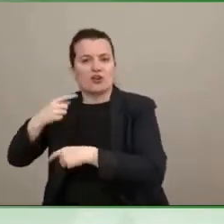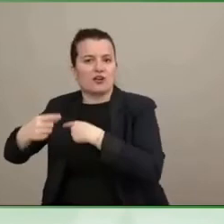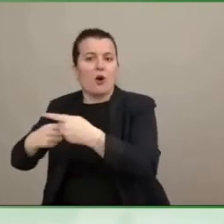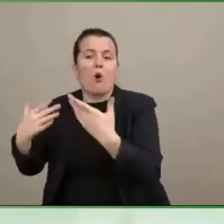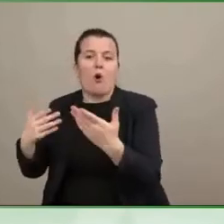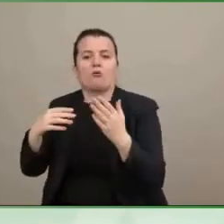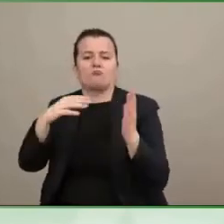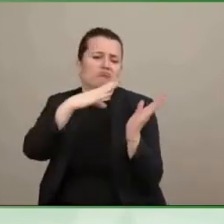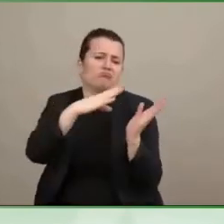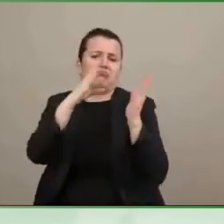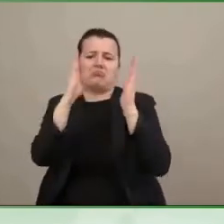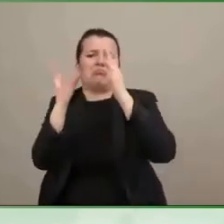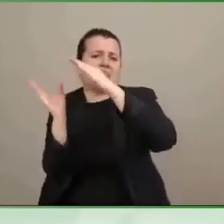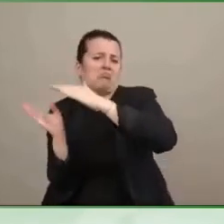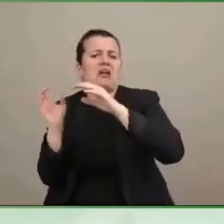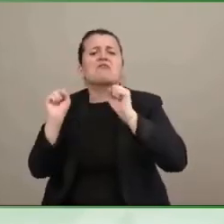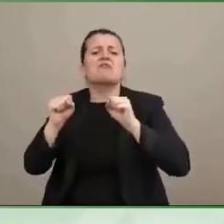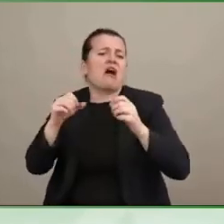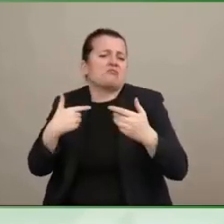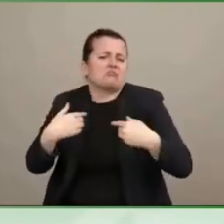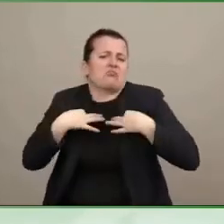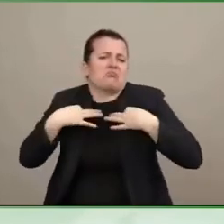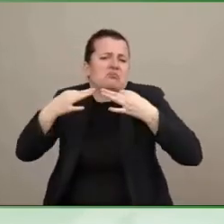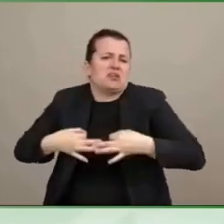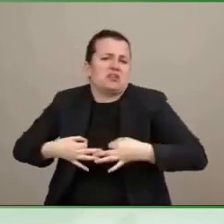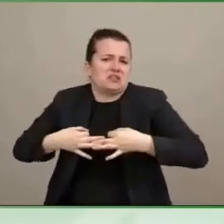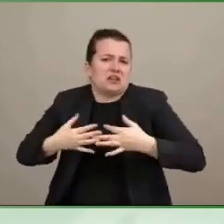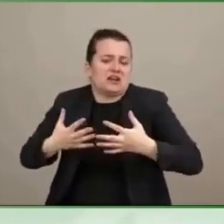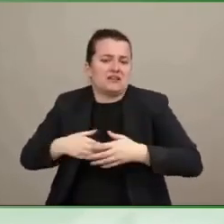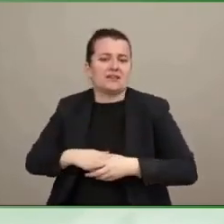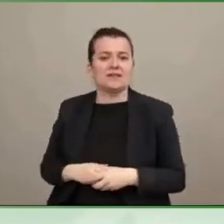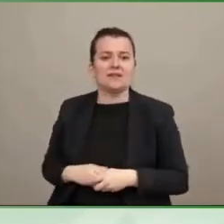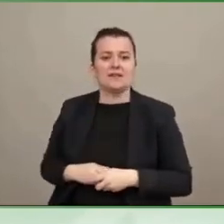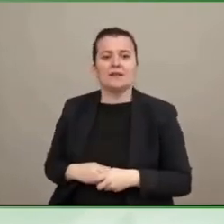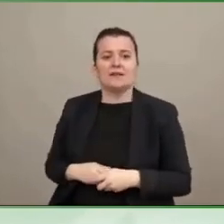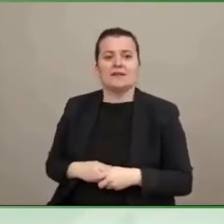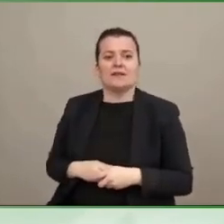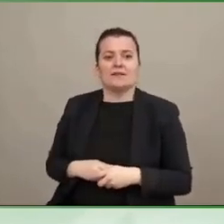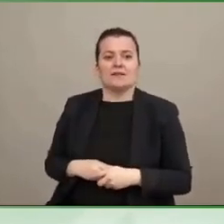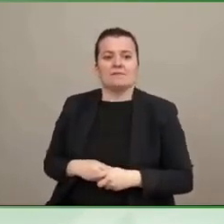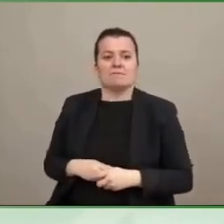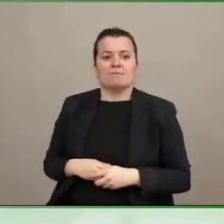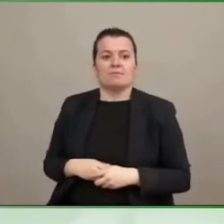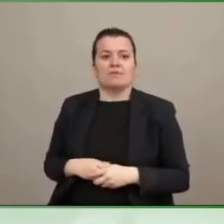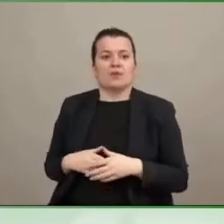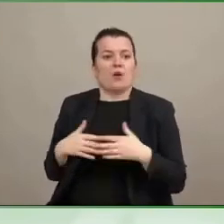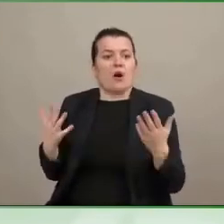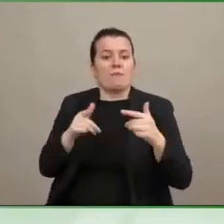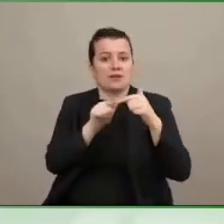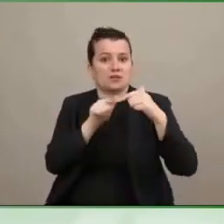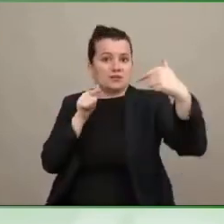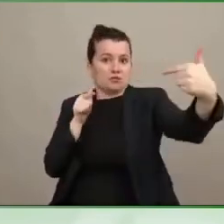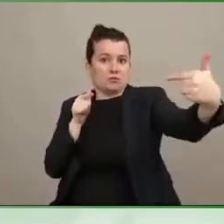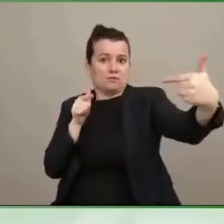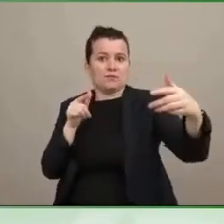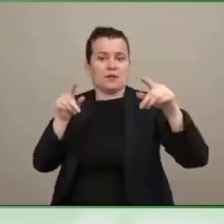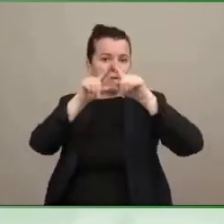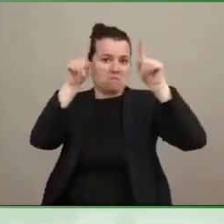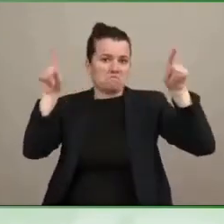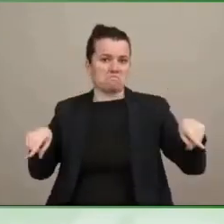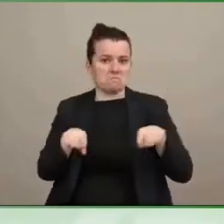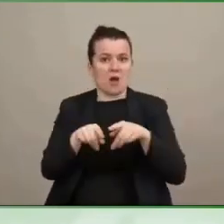Also, you know, disabilities that were evident were oftentimes hidden when you're on a Zoom screen. For example, if you're a wheelchair user.